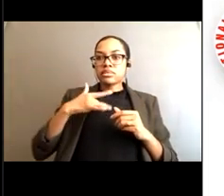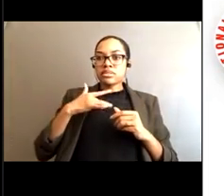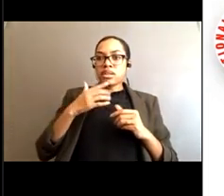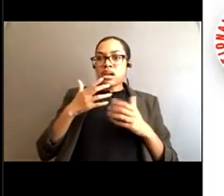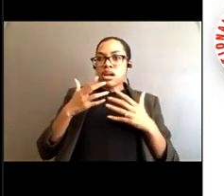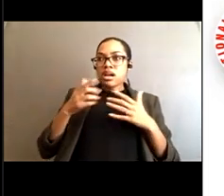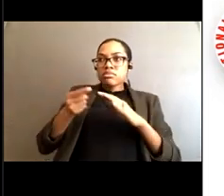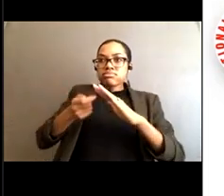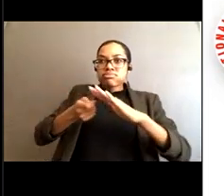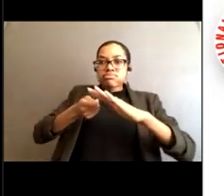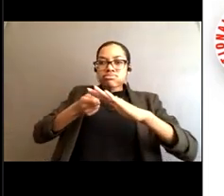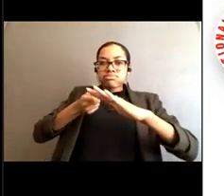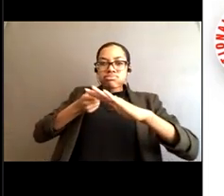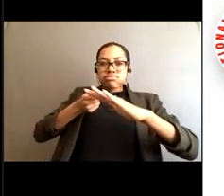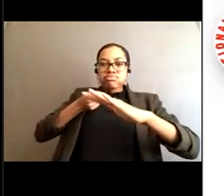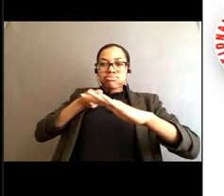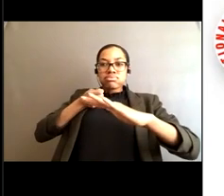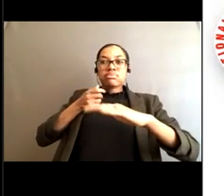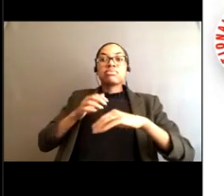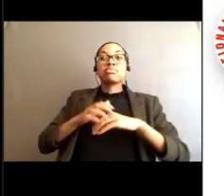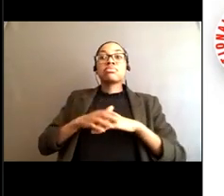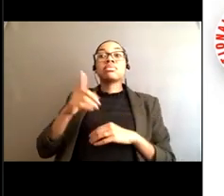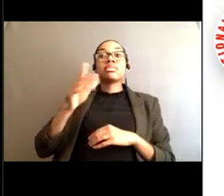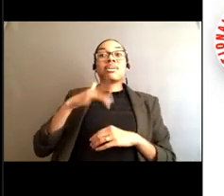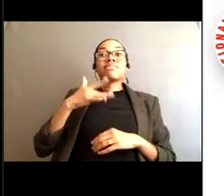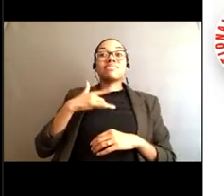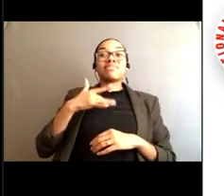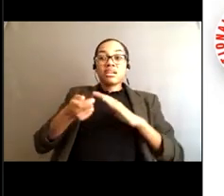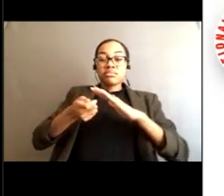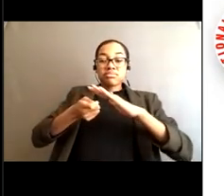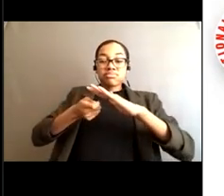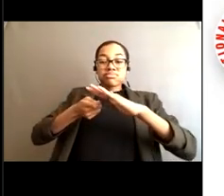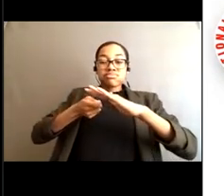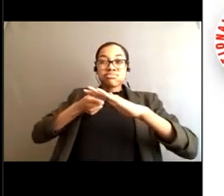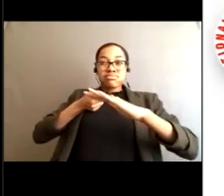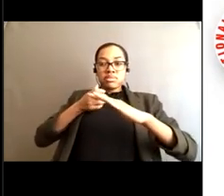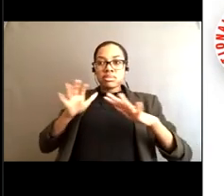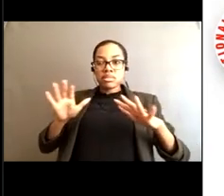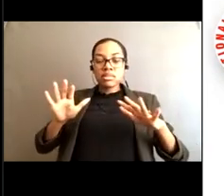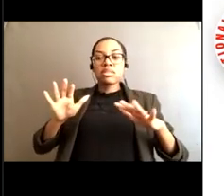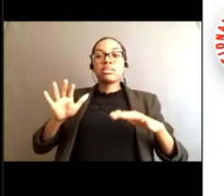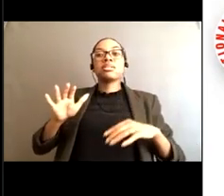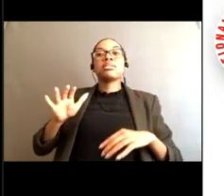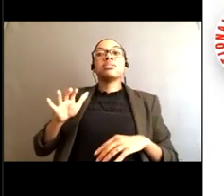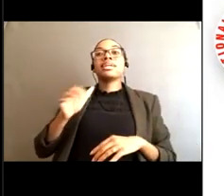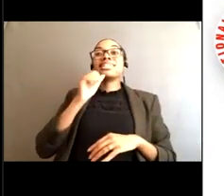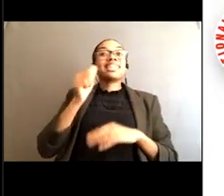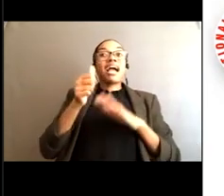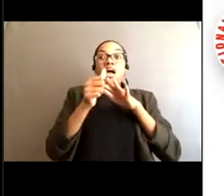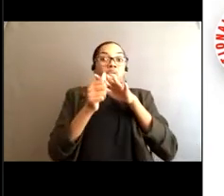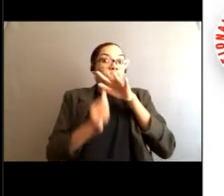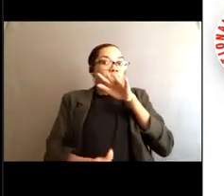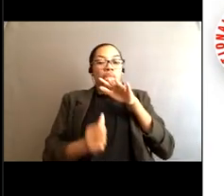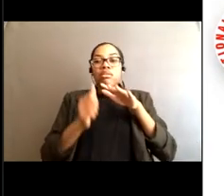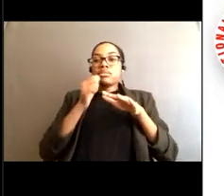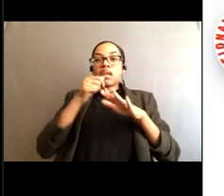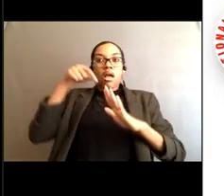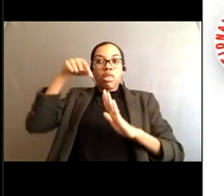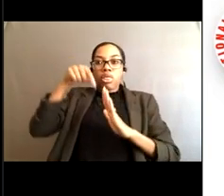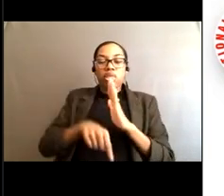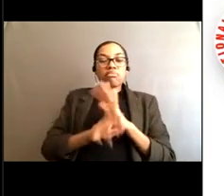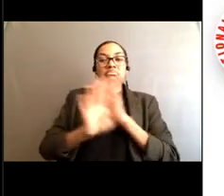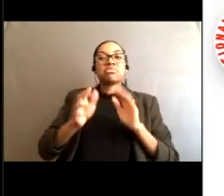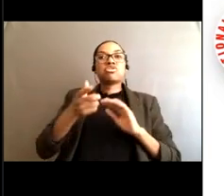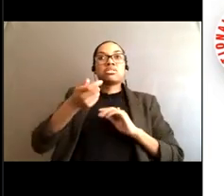a rip current. And generally, they don't pull you under the water. They just pull you further from shore. So